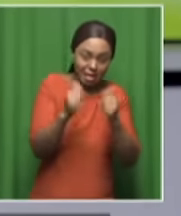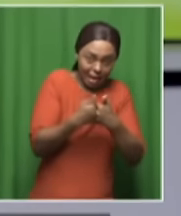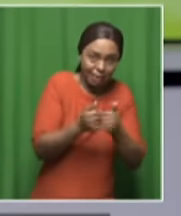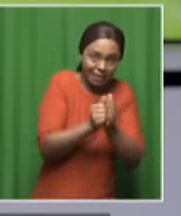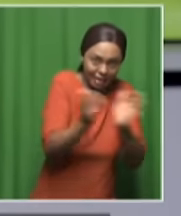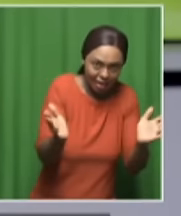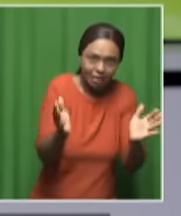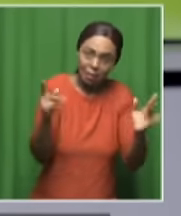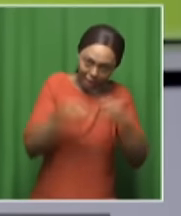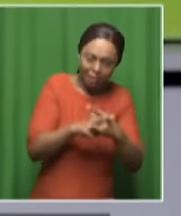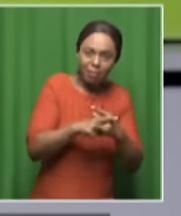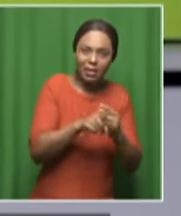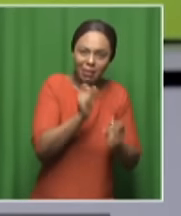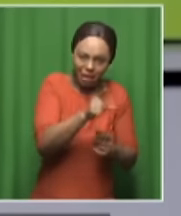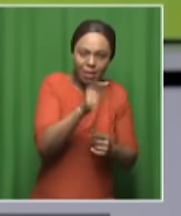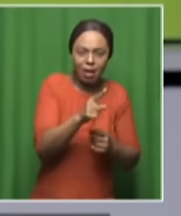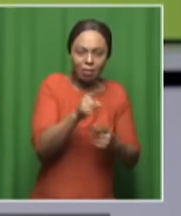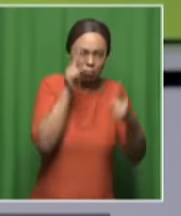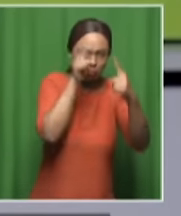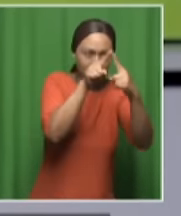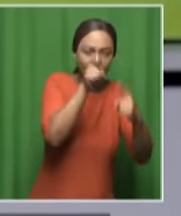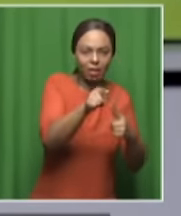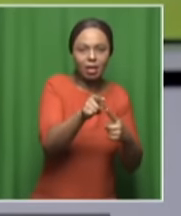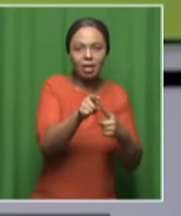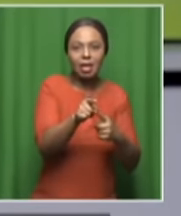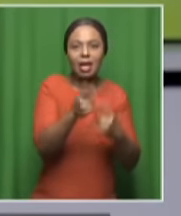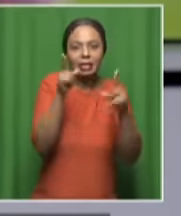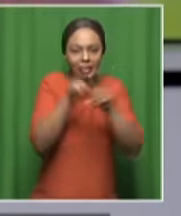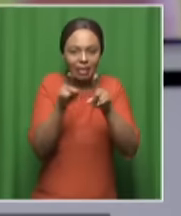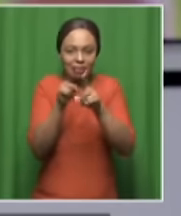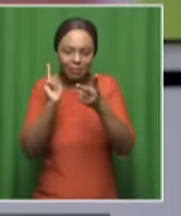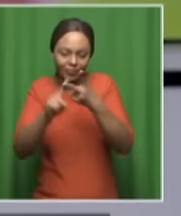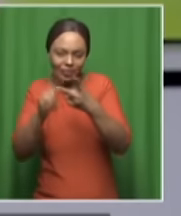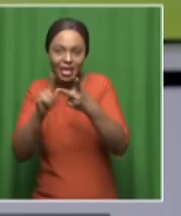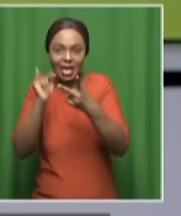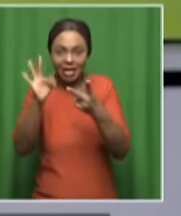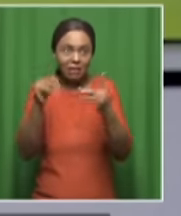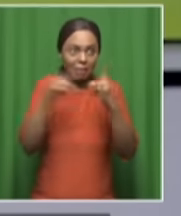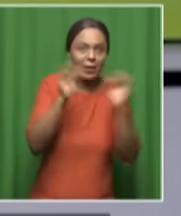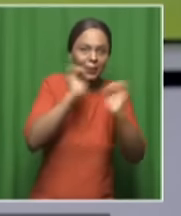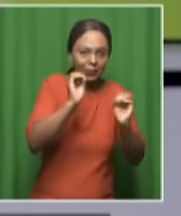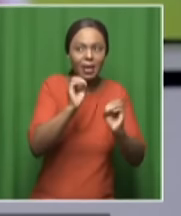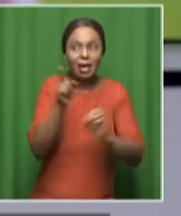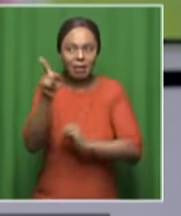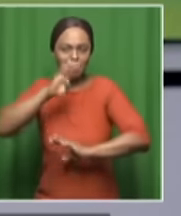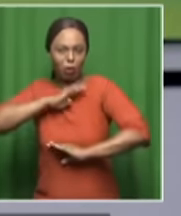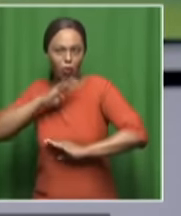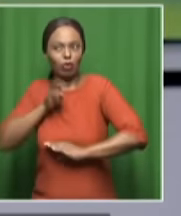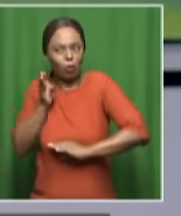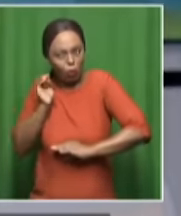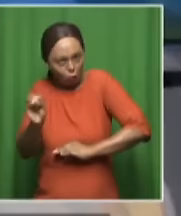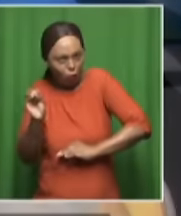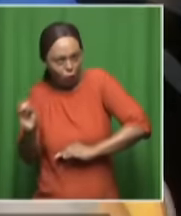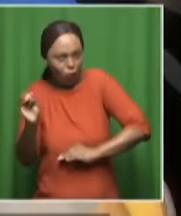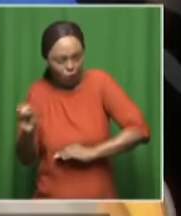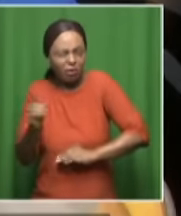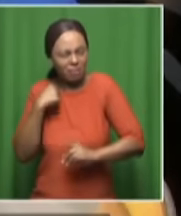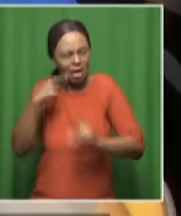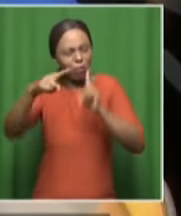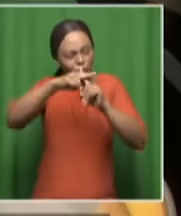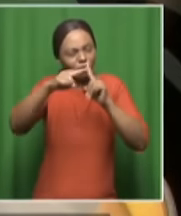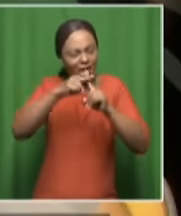And if we don't, we still have Ronwin Williams between the sticks. So I'm very optimistic. We are all very optimistic.